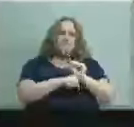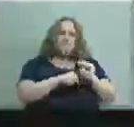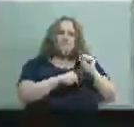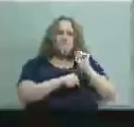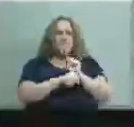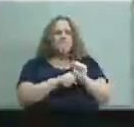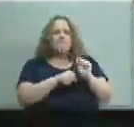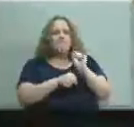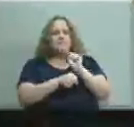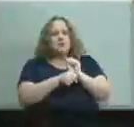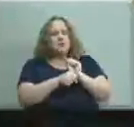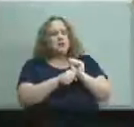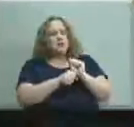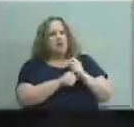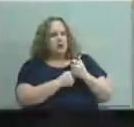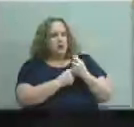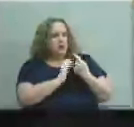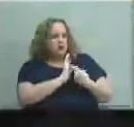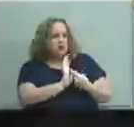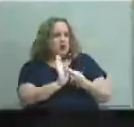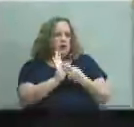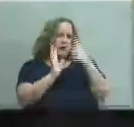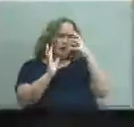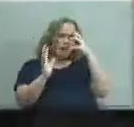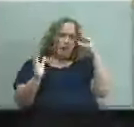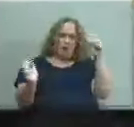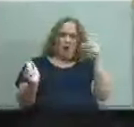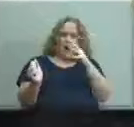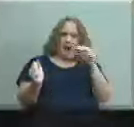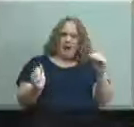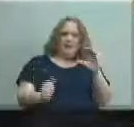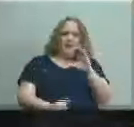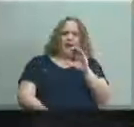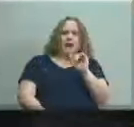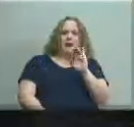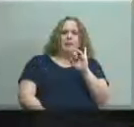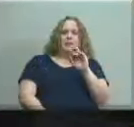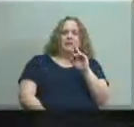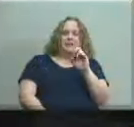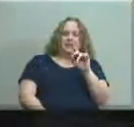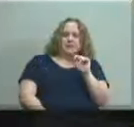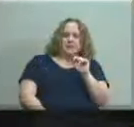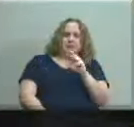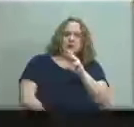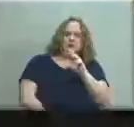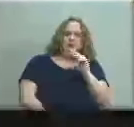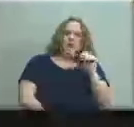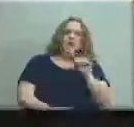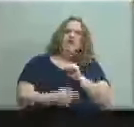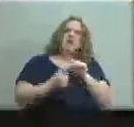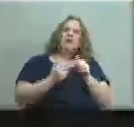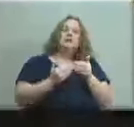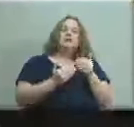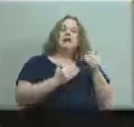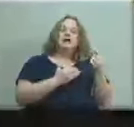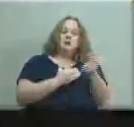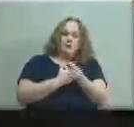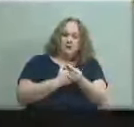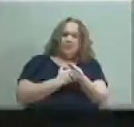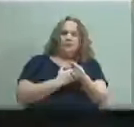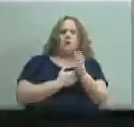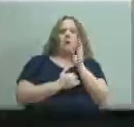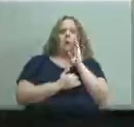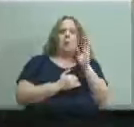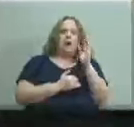another sort of internal version and share that with you the subsequent week um so that you have a good chunk of time prior to